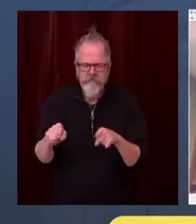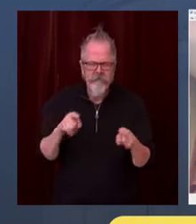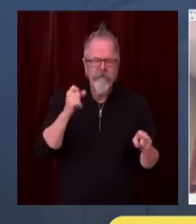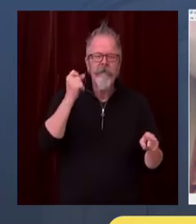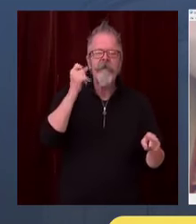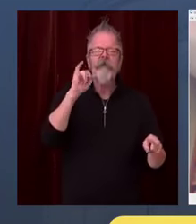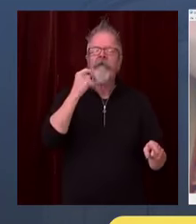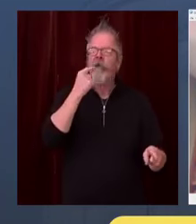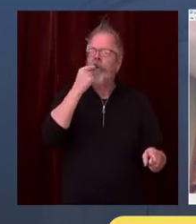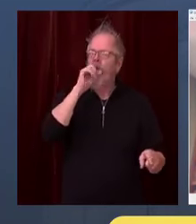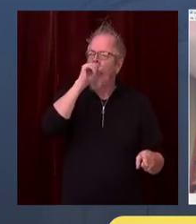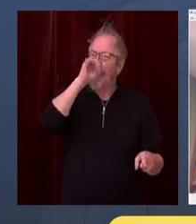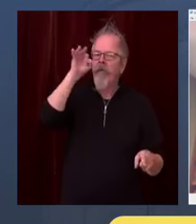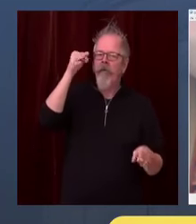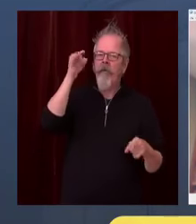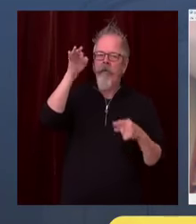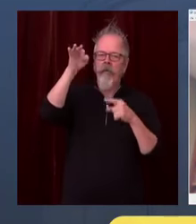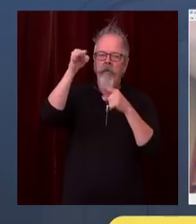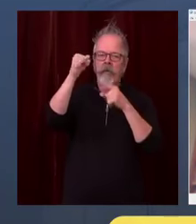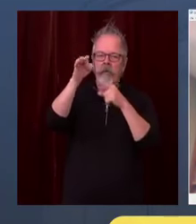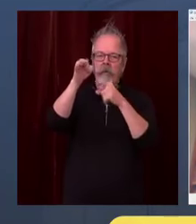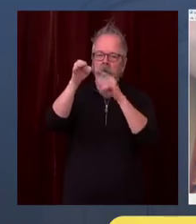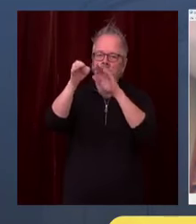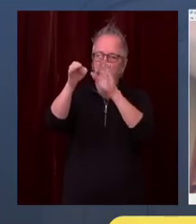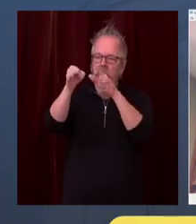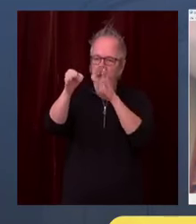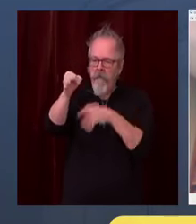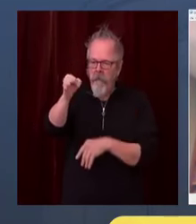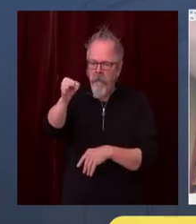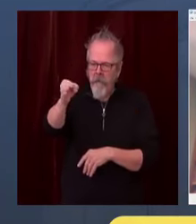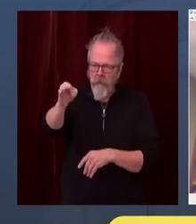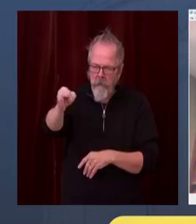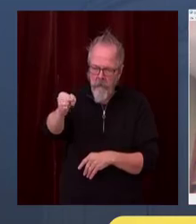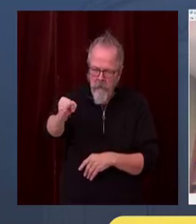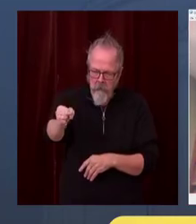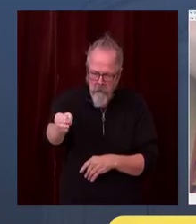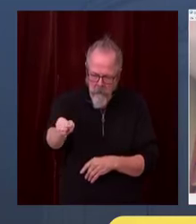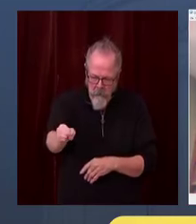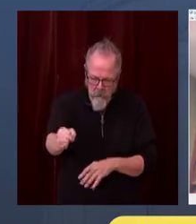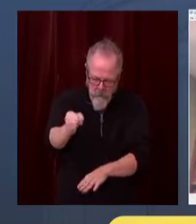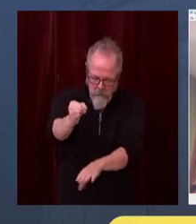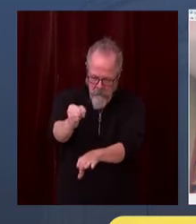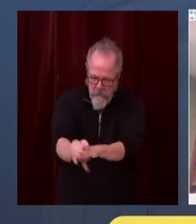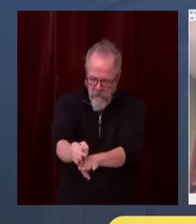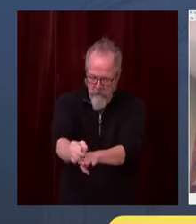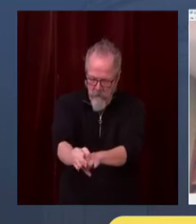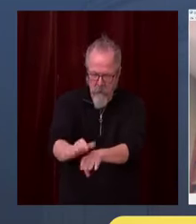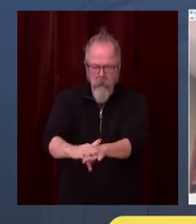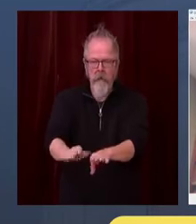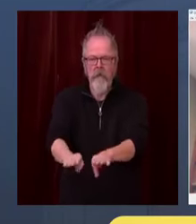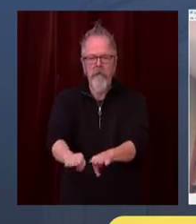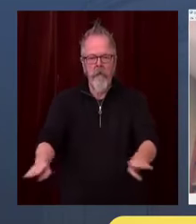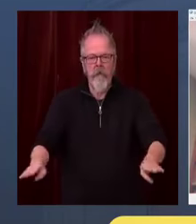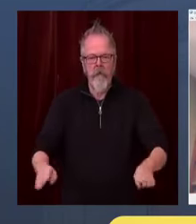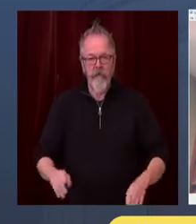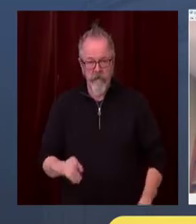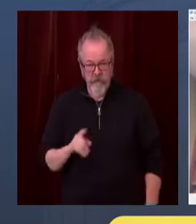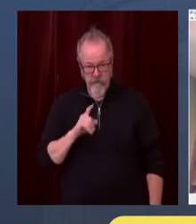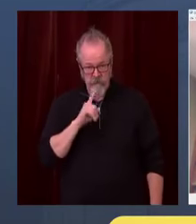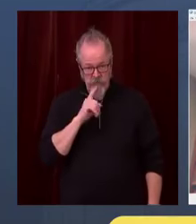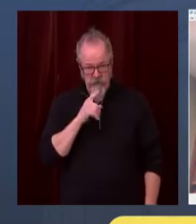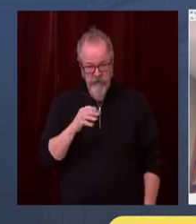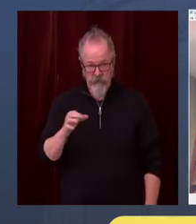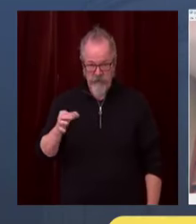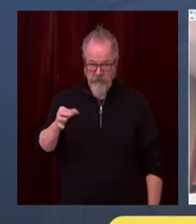the virus is contact with an infected person in indoor spaces. The infection risk increases with the